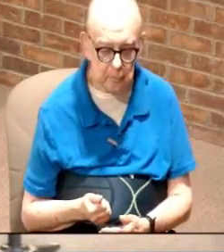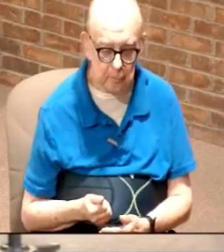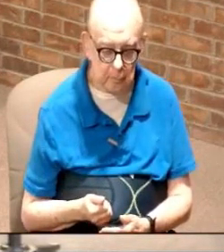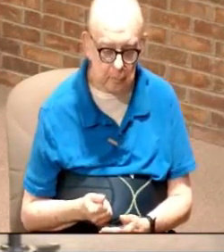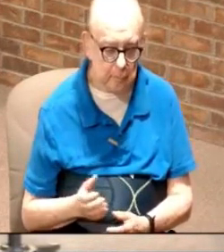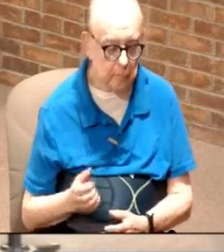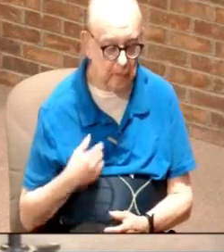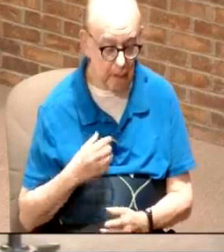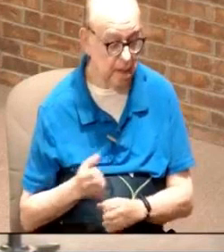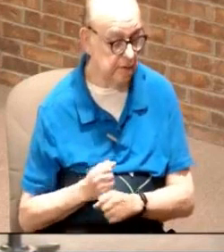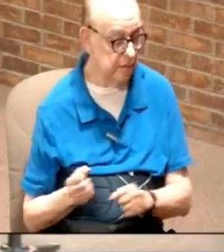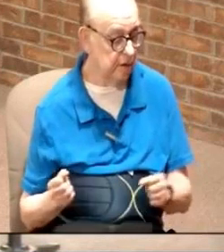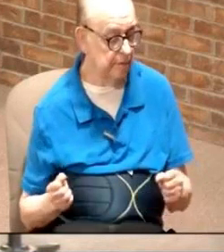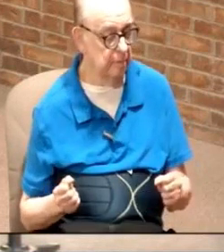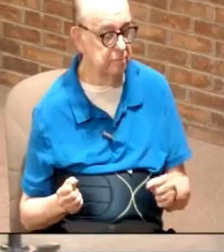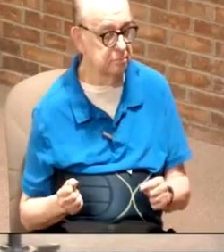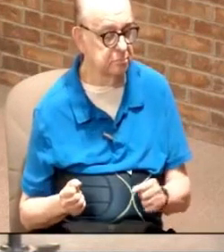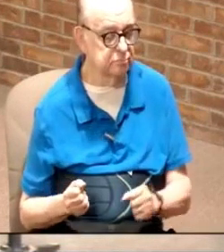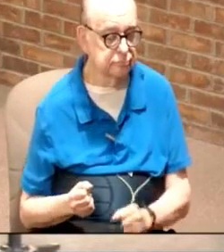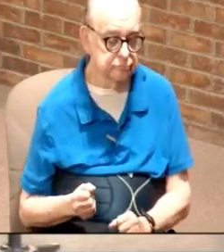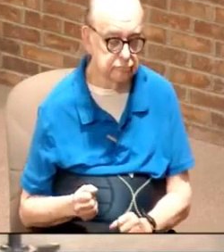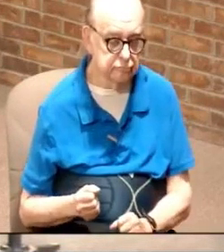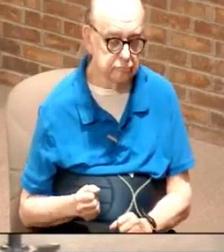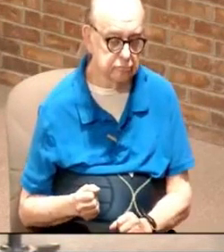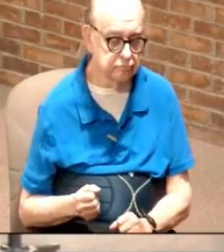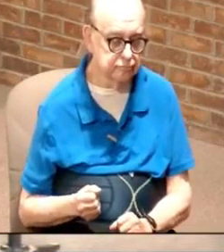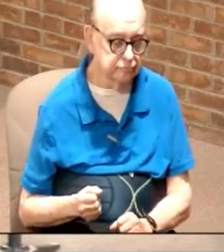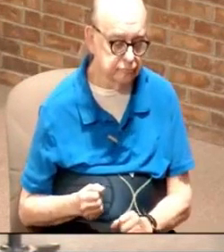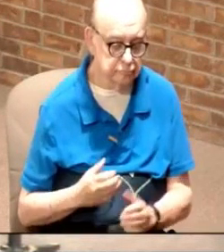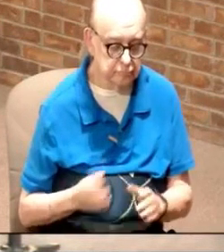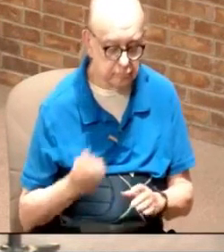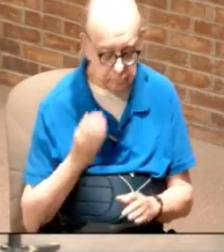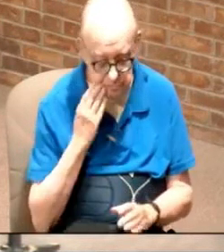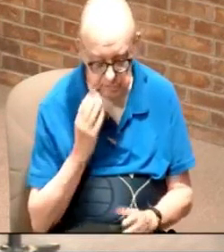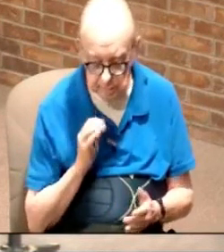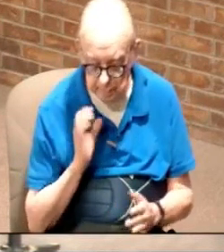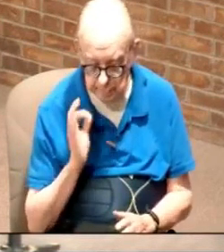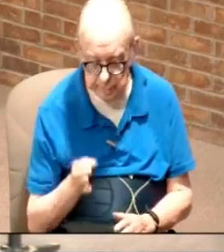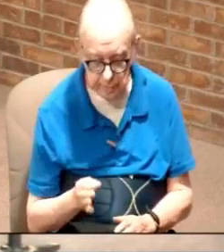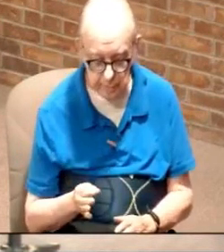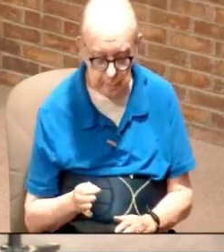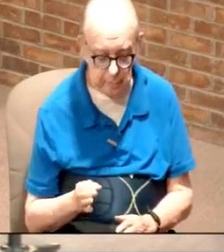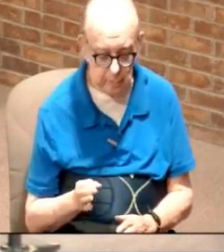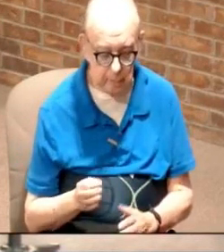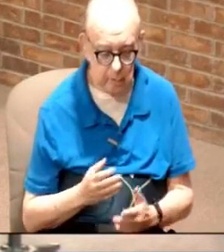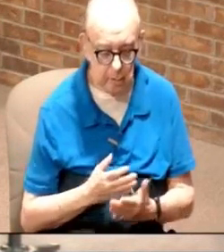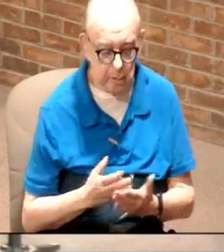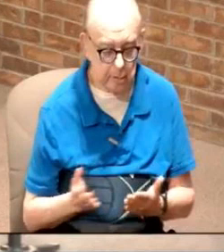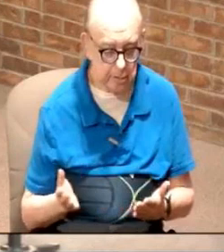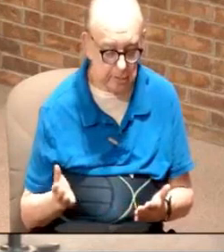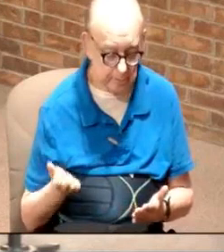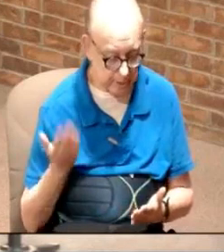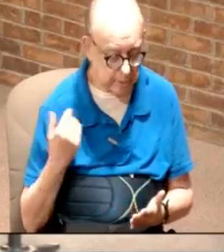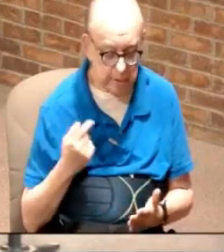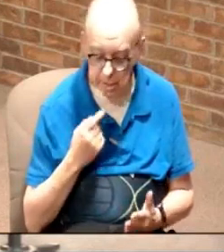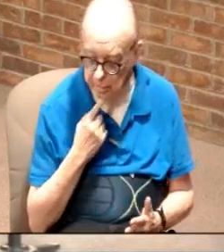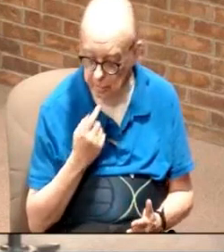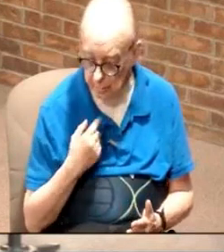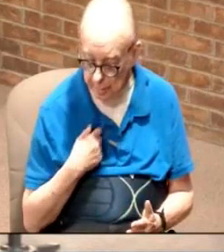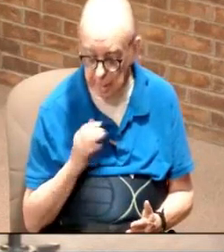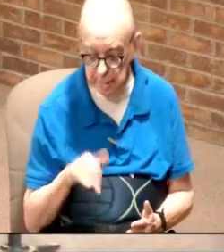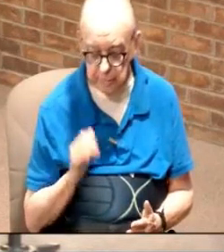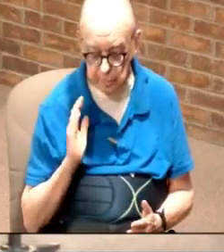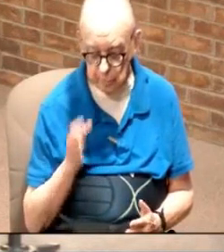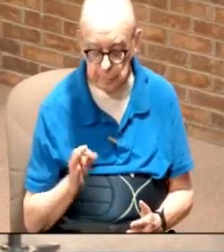I got saved and did I know I was going to preach there were some things back there that said yeah I would do that